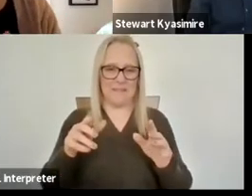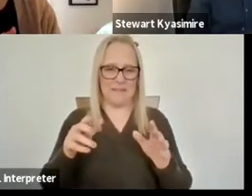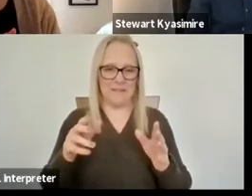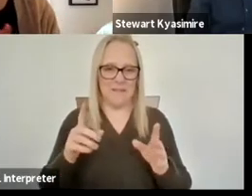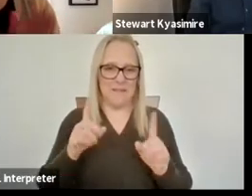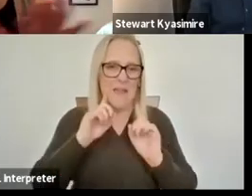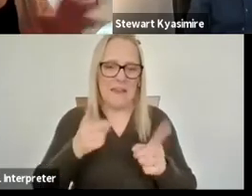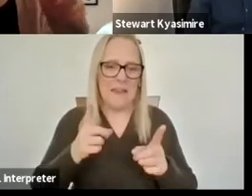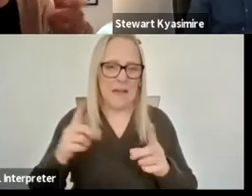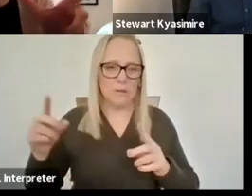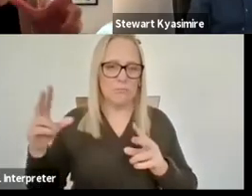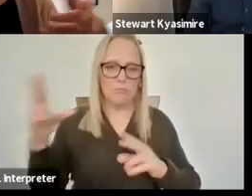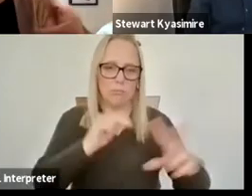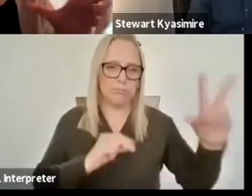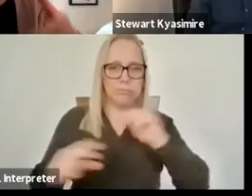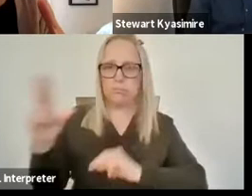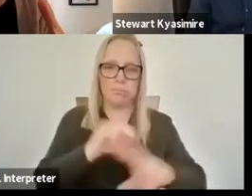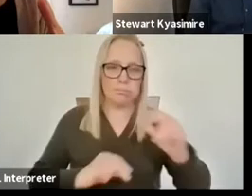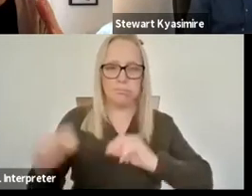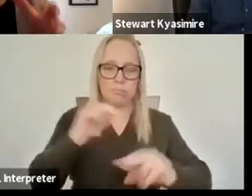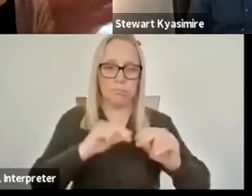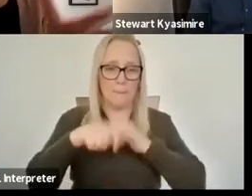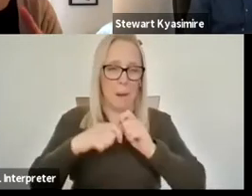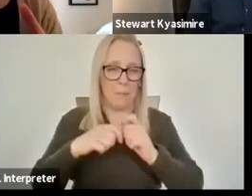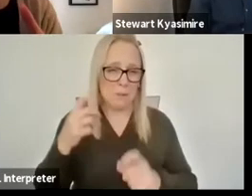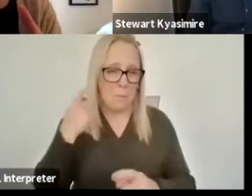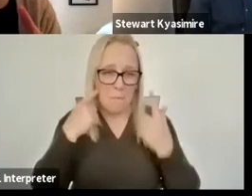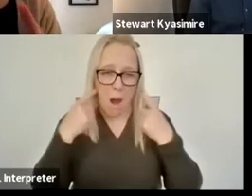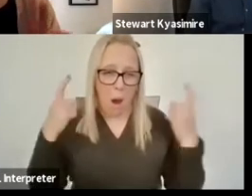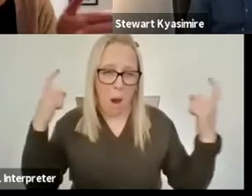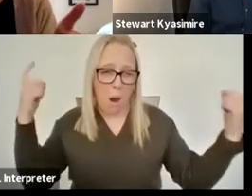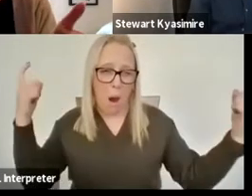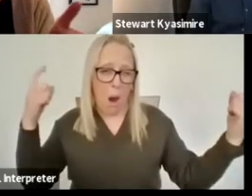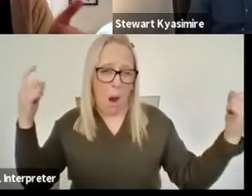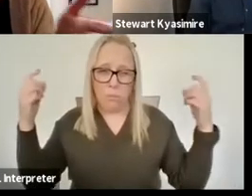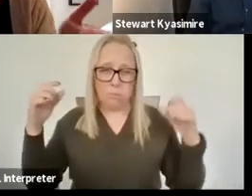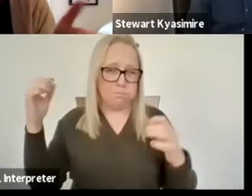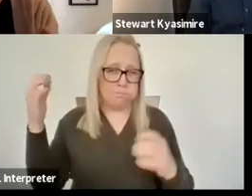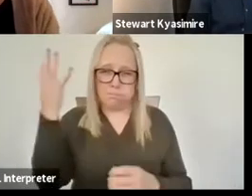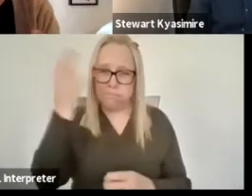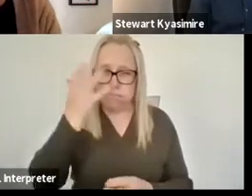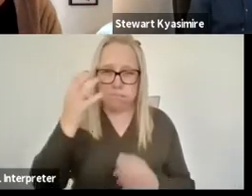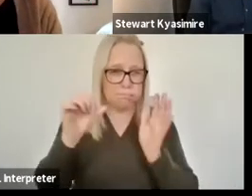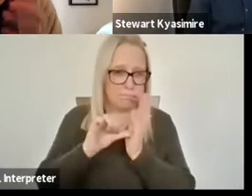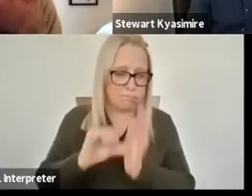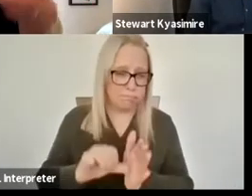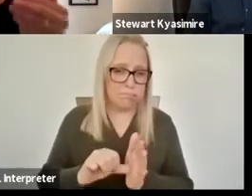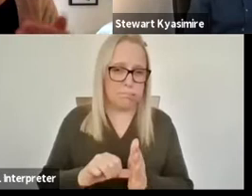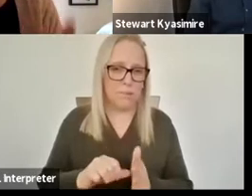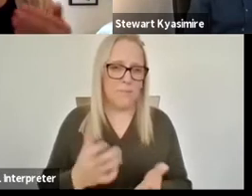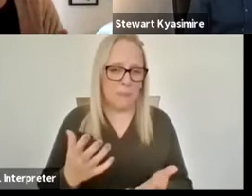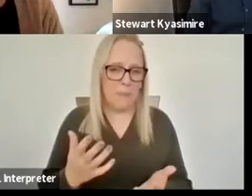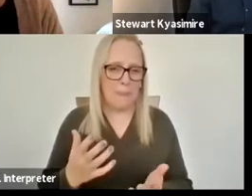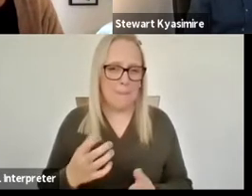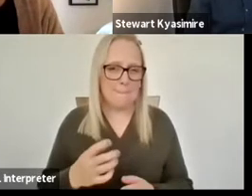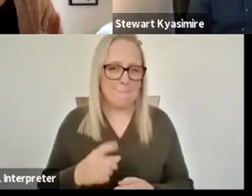audio that overlaps with each other because it's too the media becomes too rich and it can't be hosted in an environment effectively cost effectively but but it